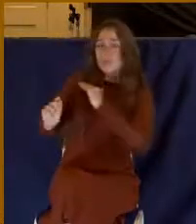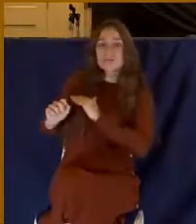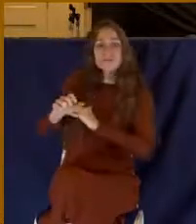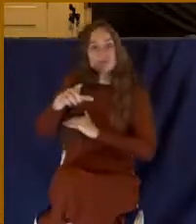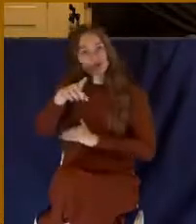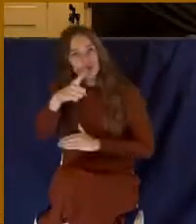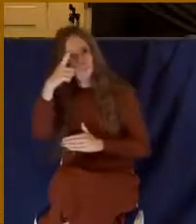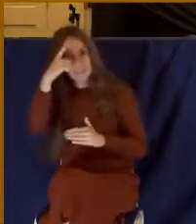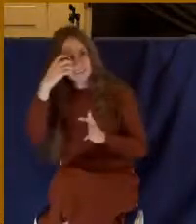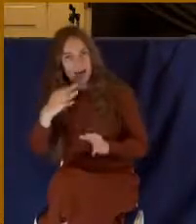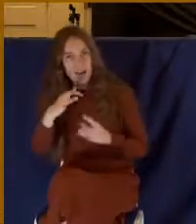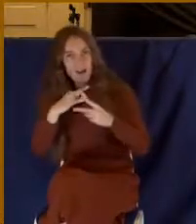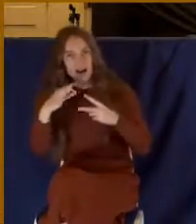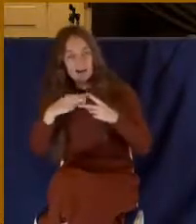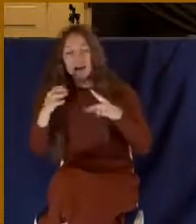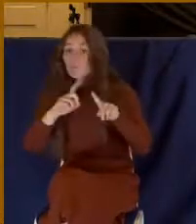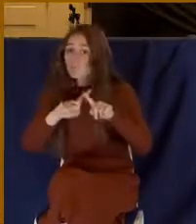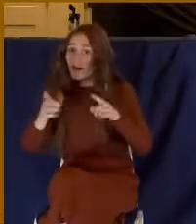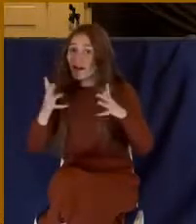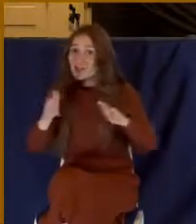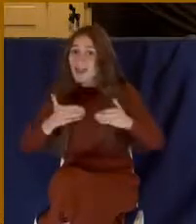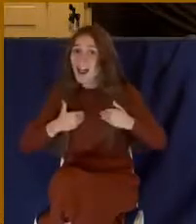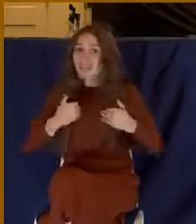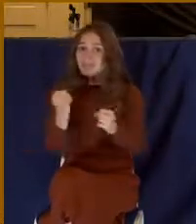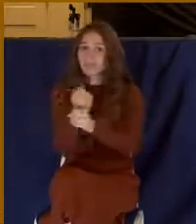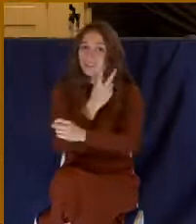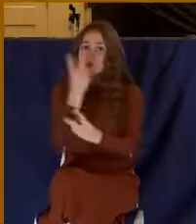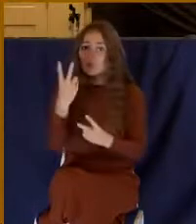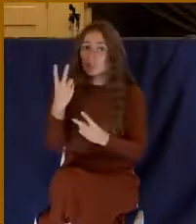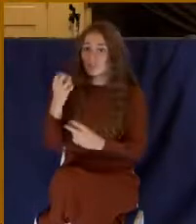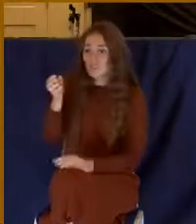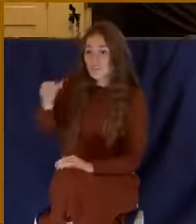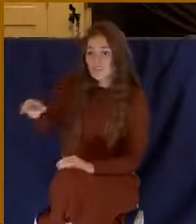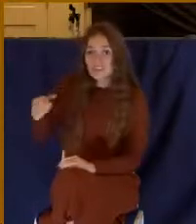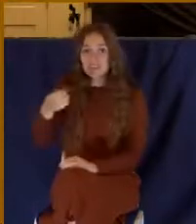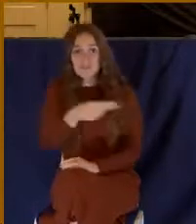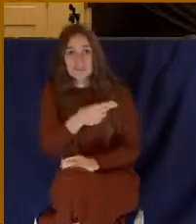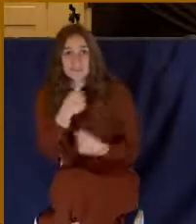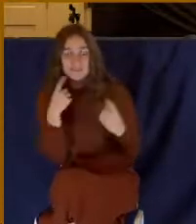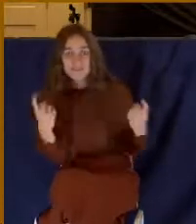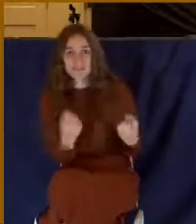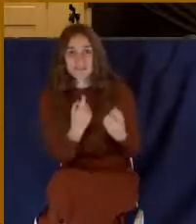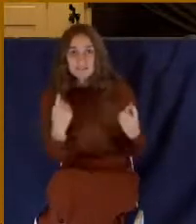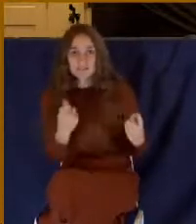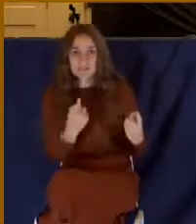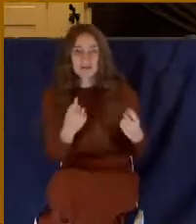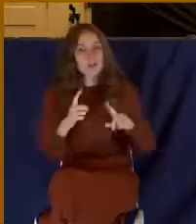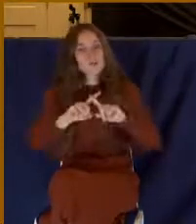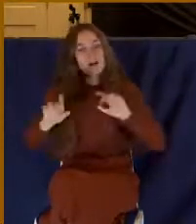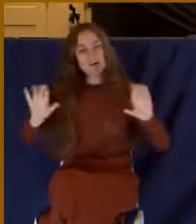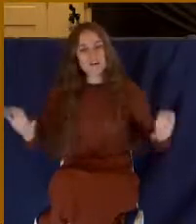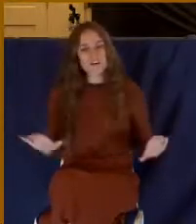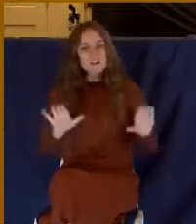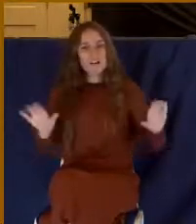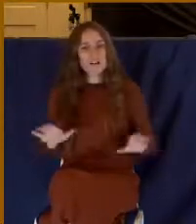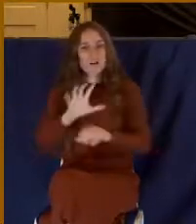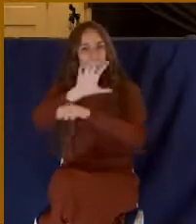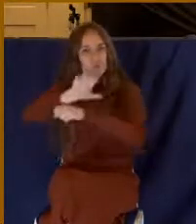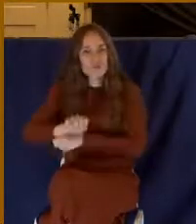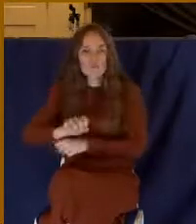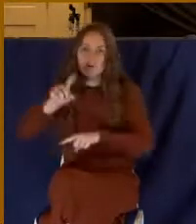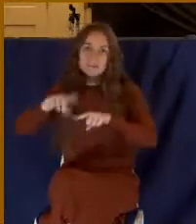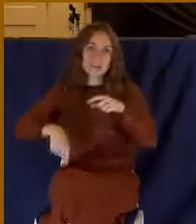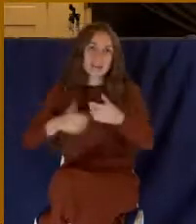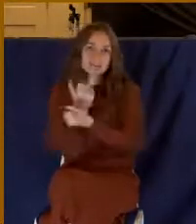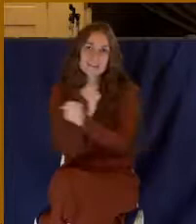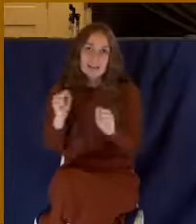that. And so that's what he's talking about here. You've already had a spiritual operation. No ritual can do that for you. But here's the second